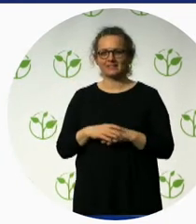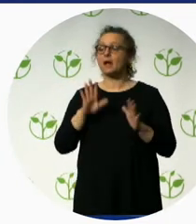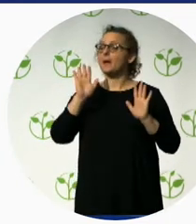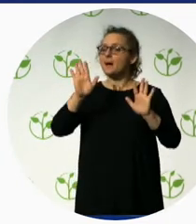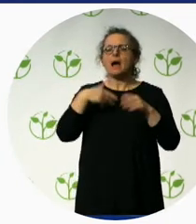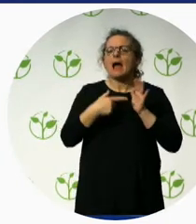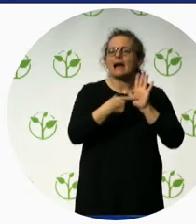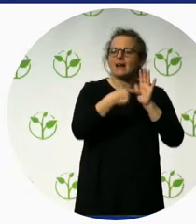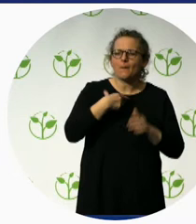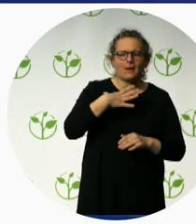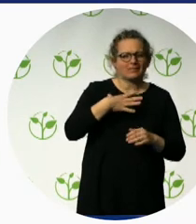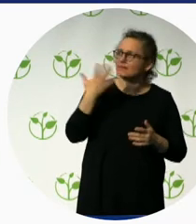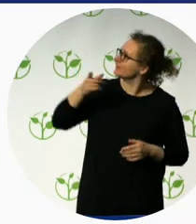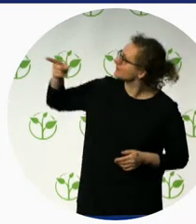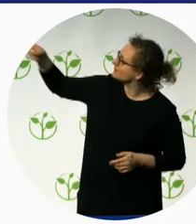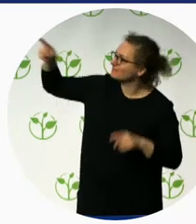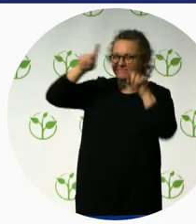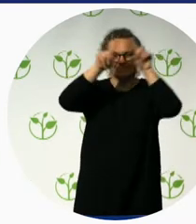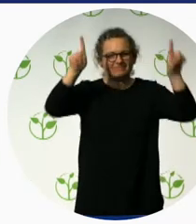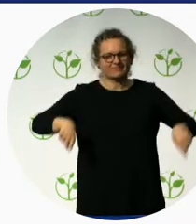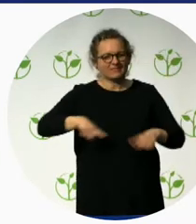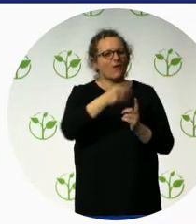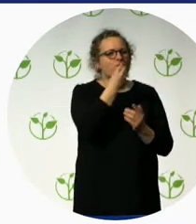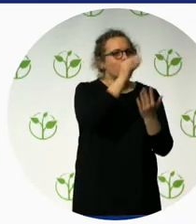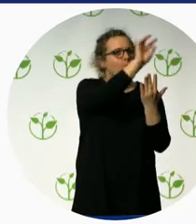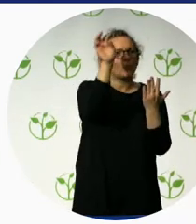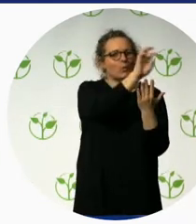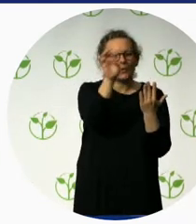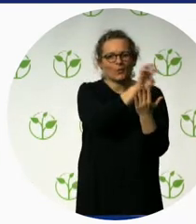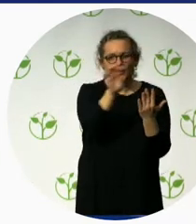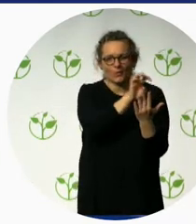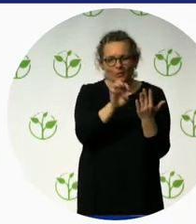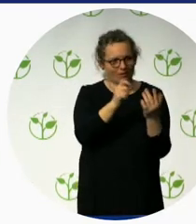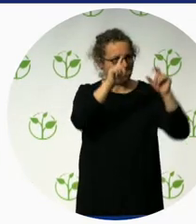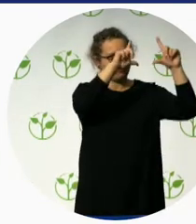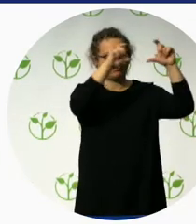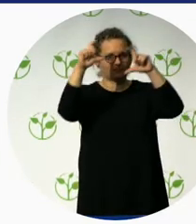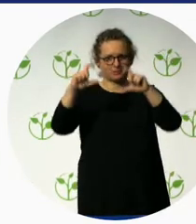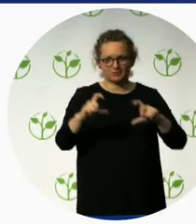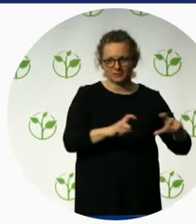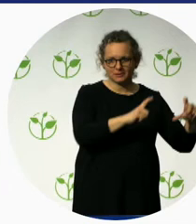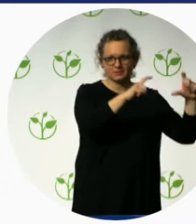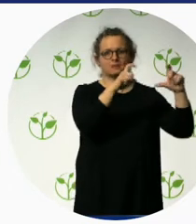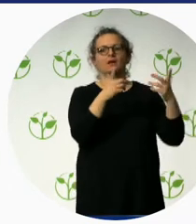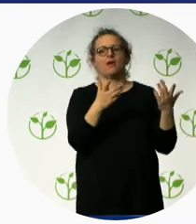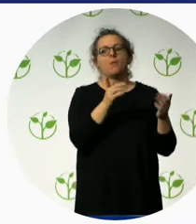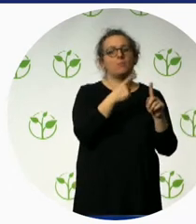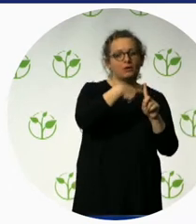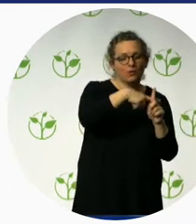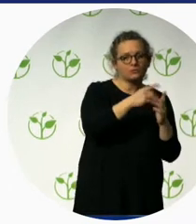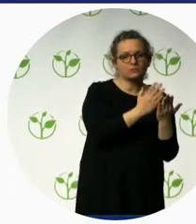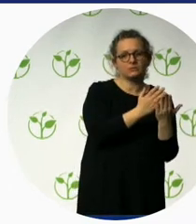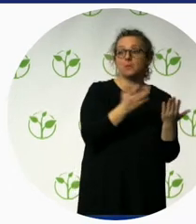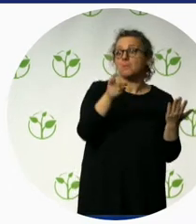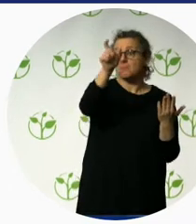in friendly reading way for people with disability when they go to the restaurant, they can